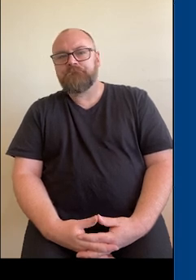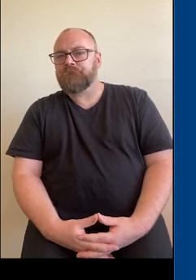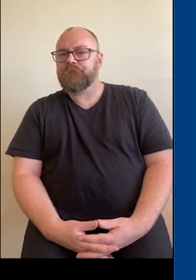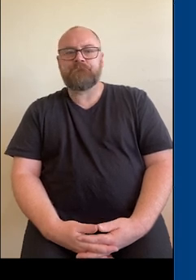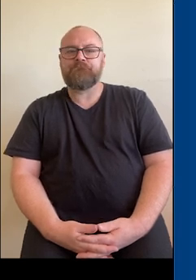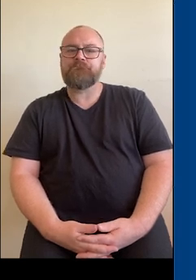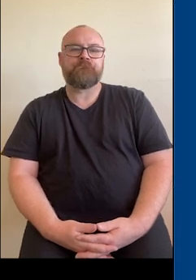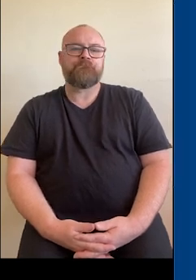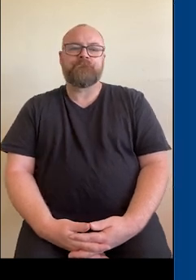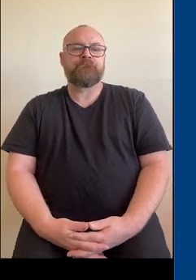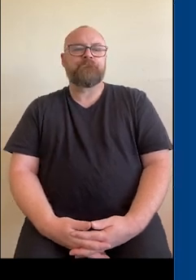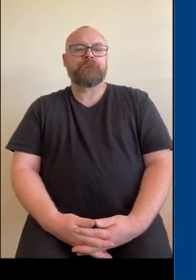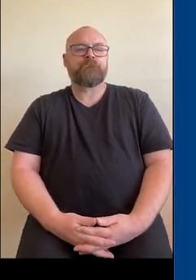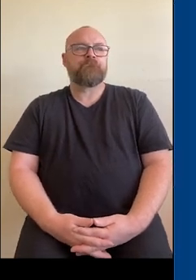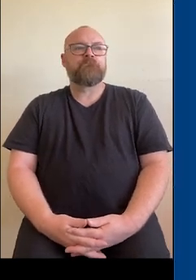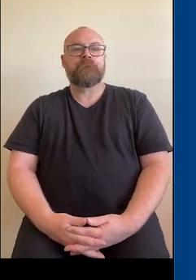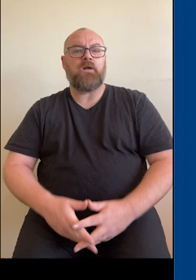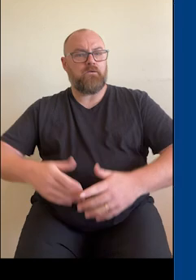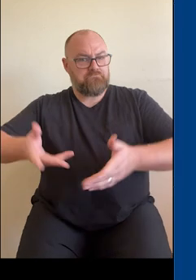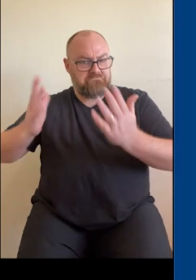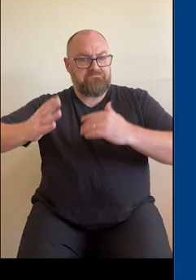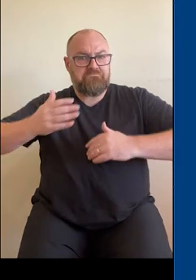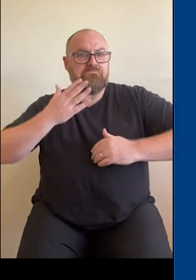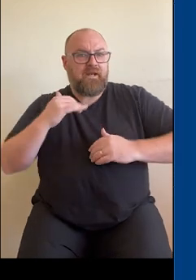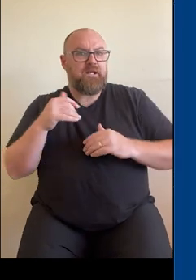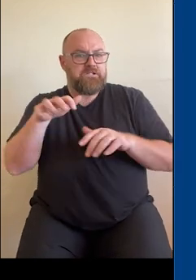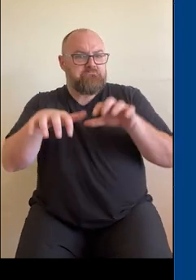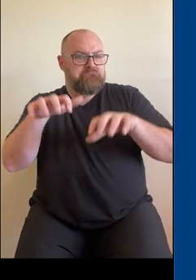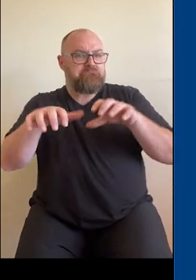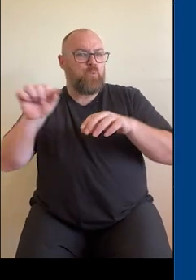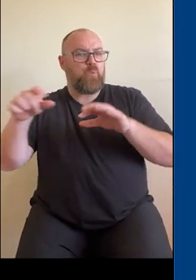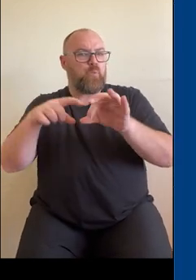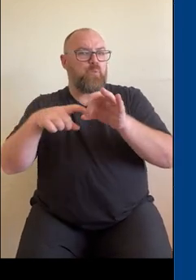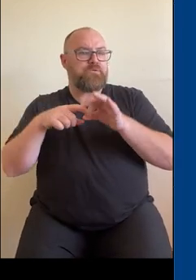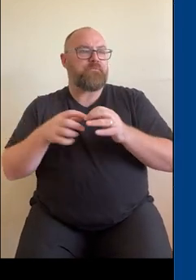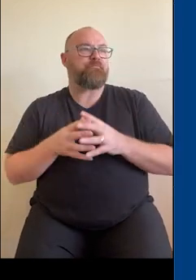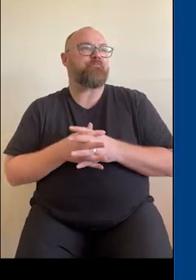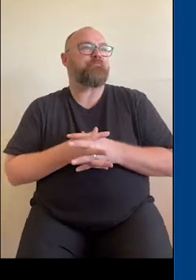see any, as I said, please feel free to type them in.